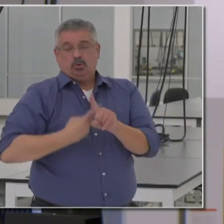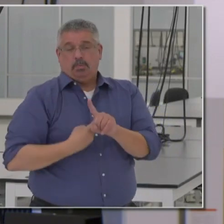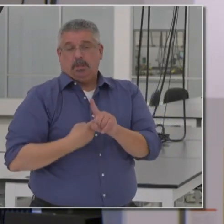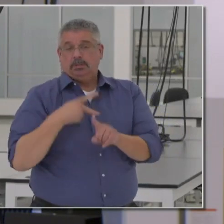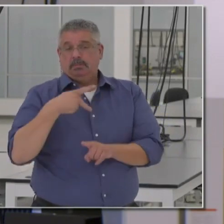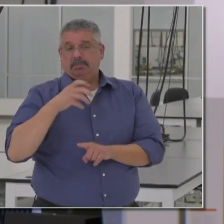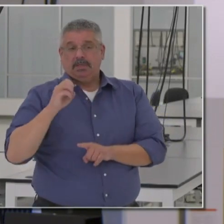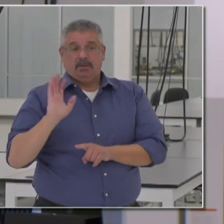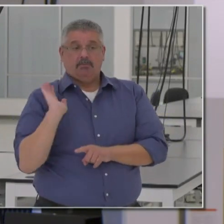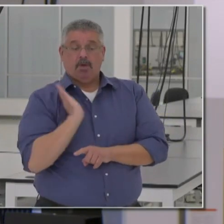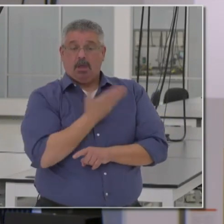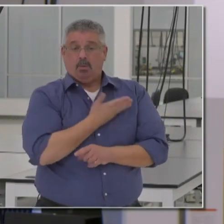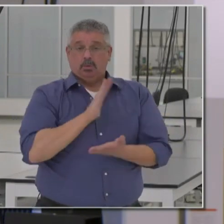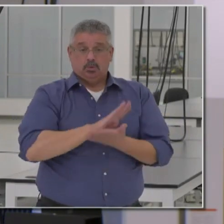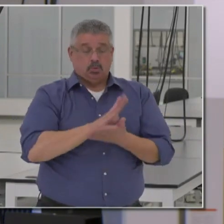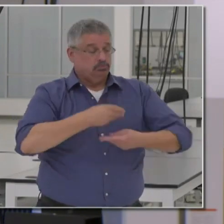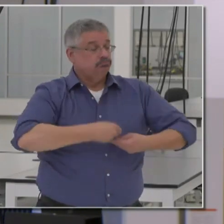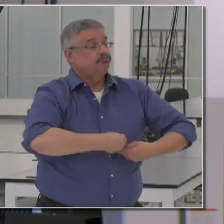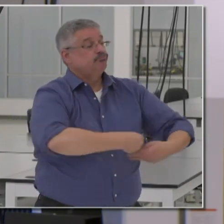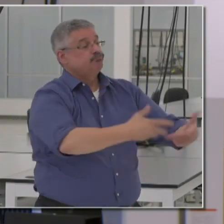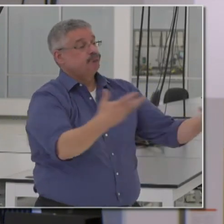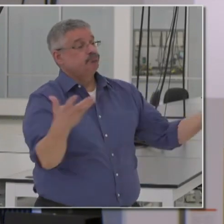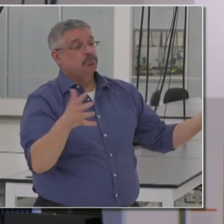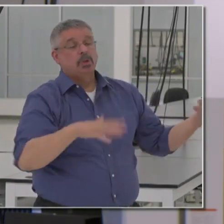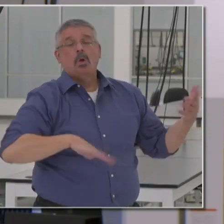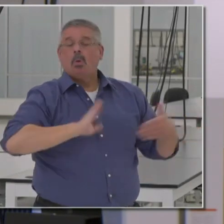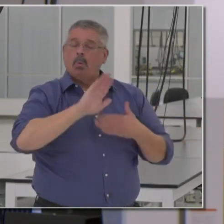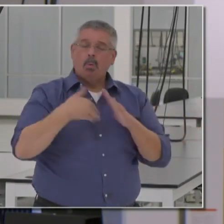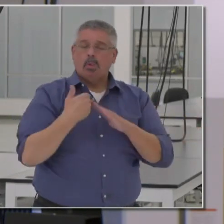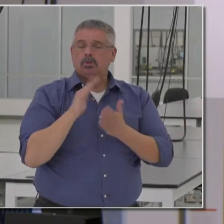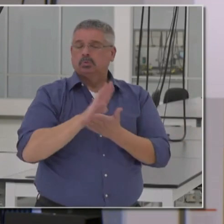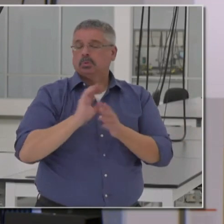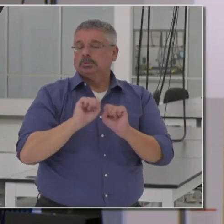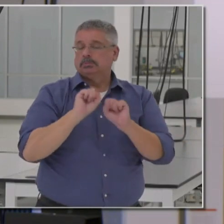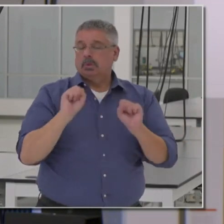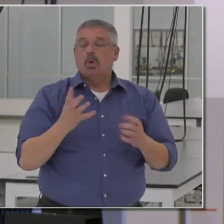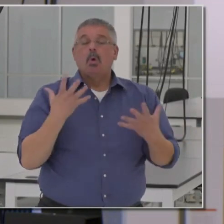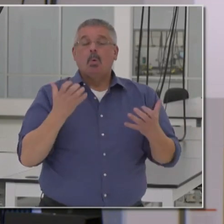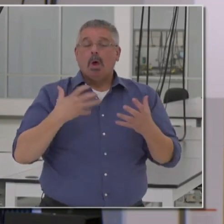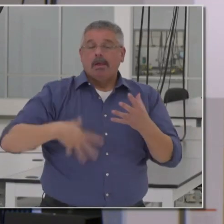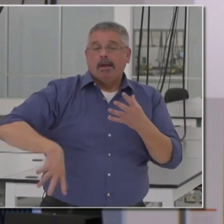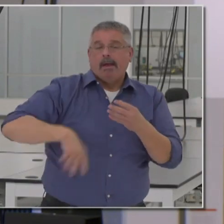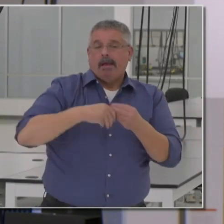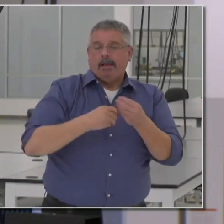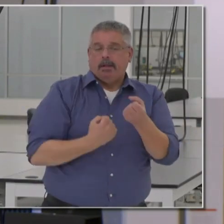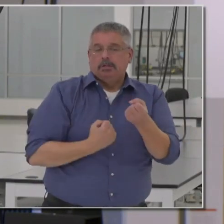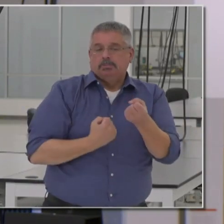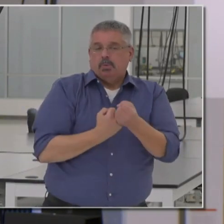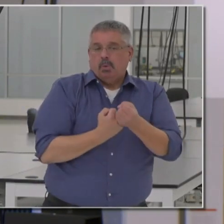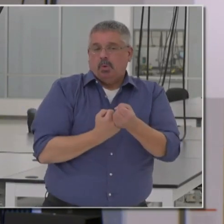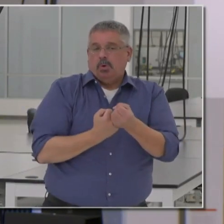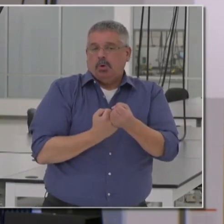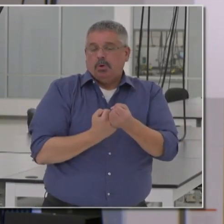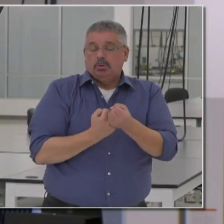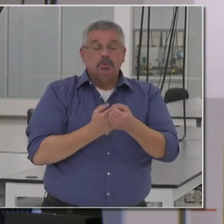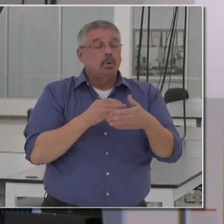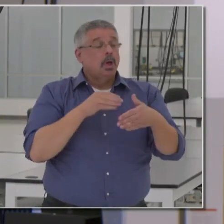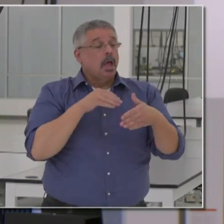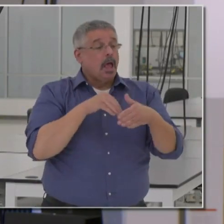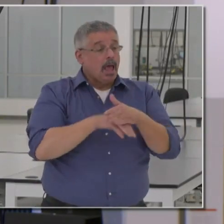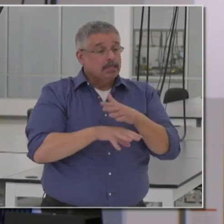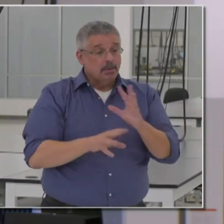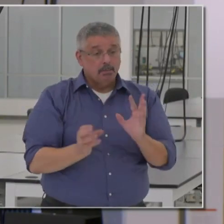for our schools throughout our school system. We want to provide additional supports to access